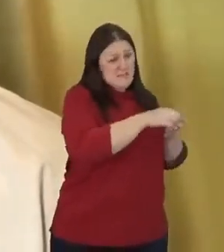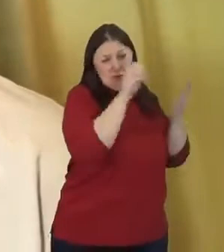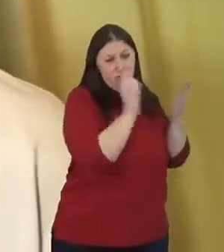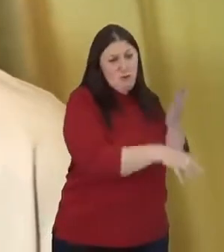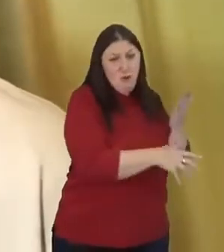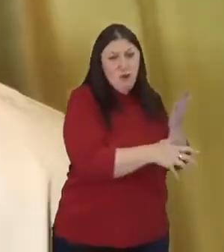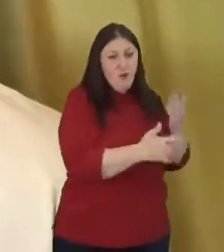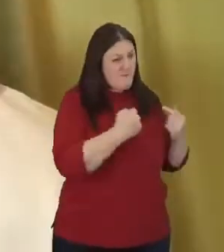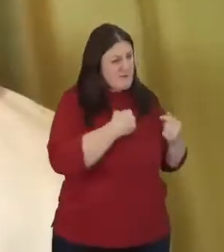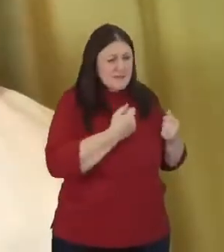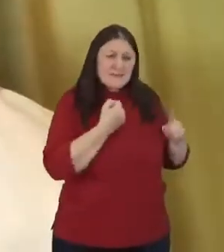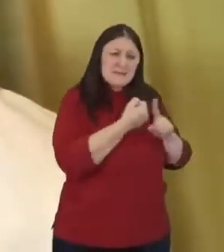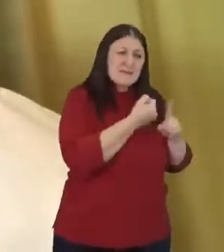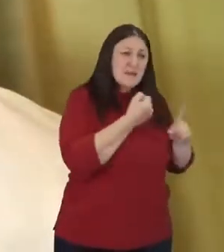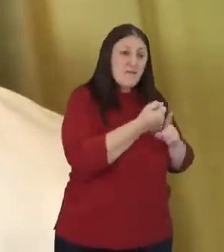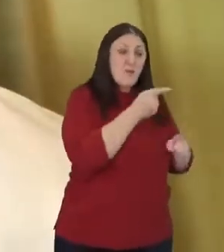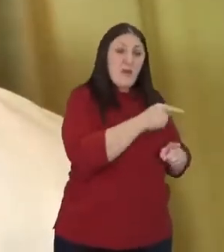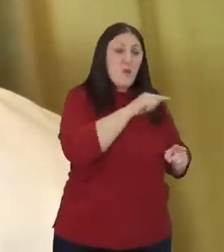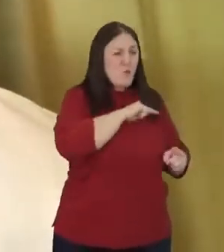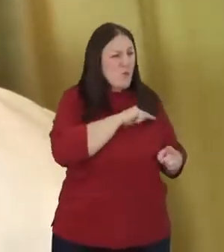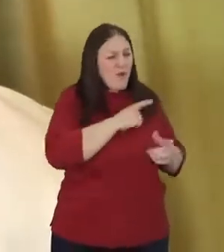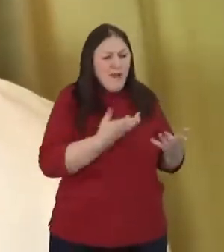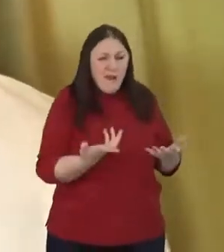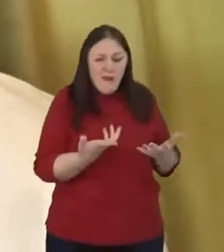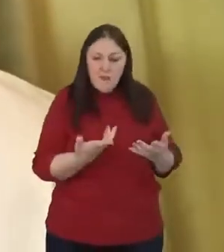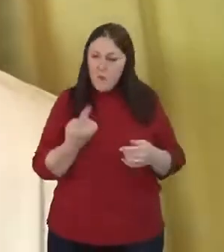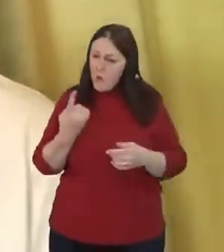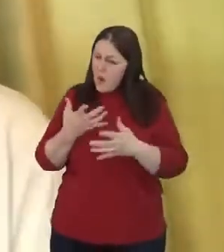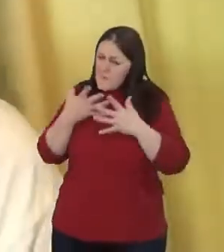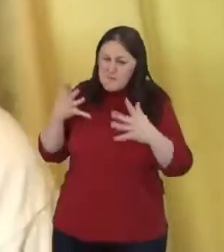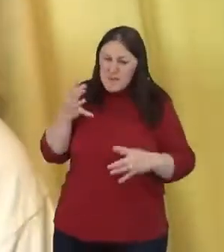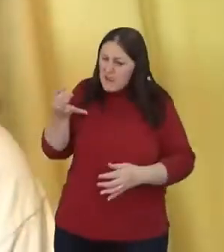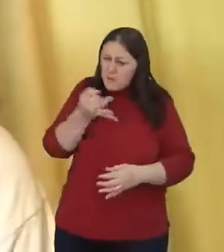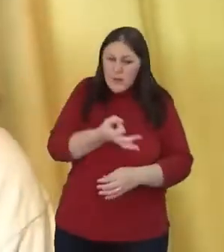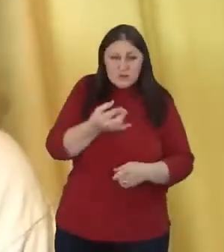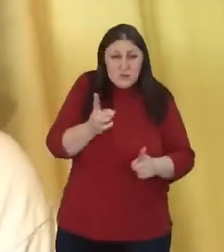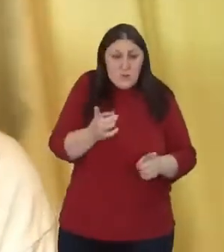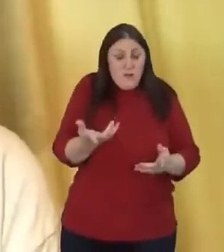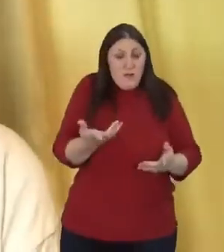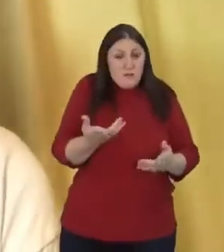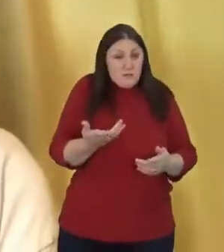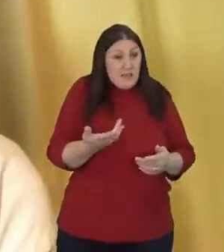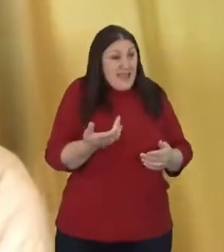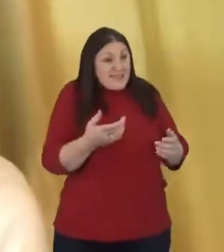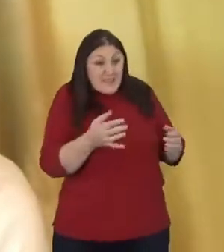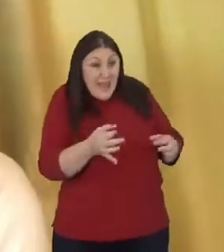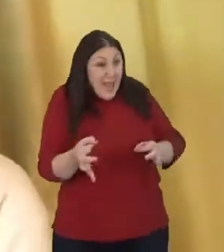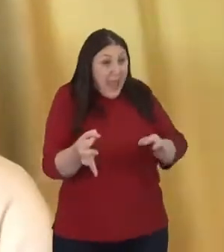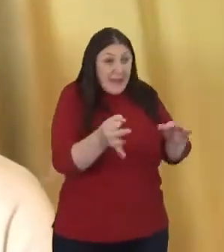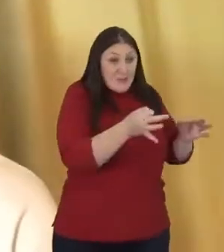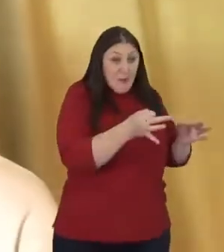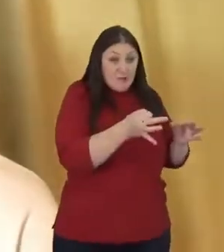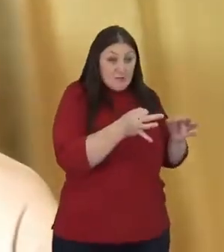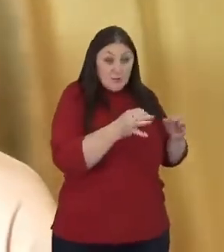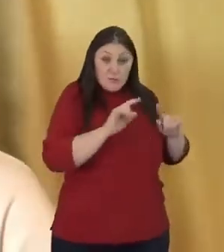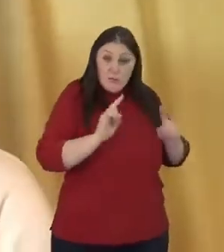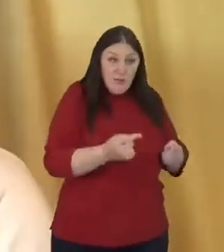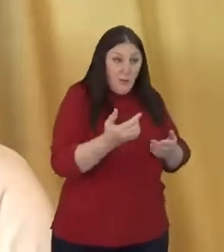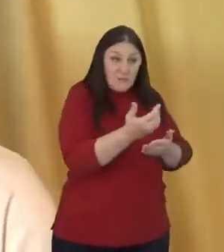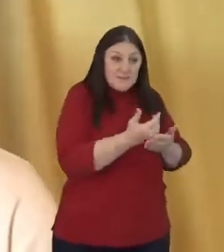is anybody beyond redemption? And there's no better story for me than when Jesus